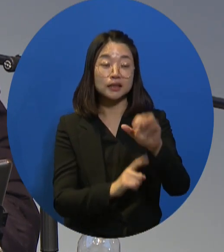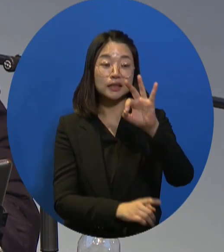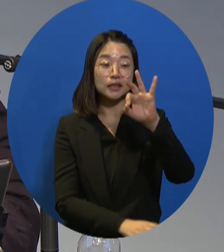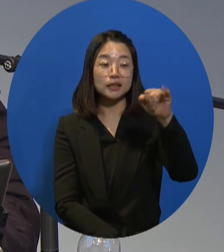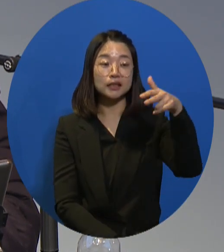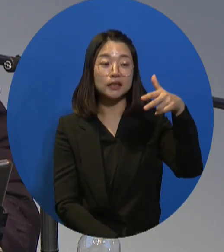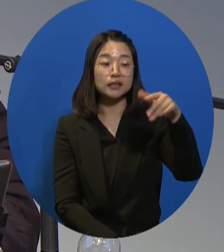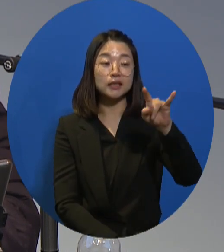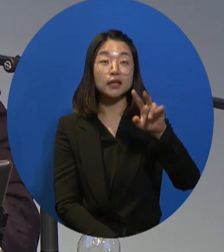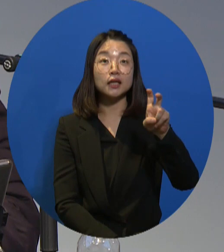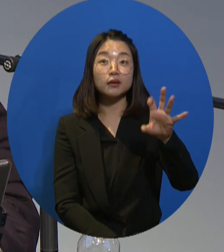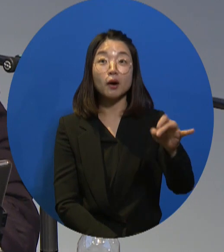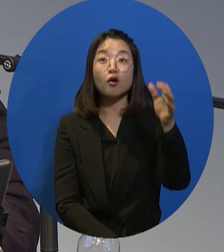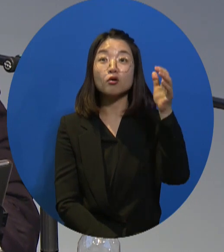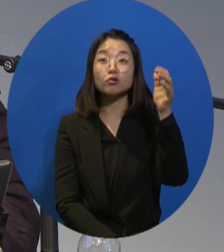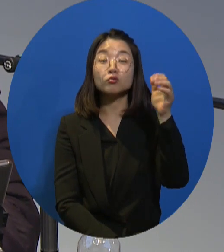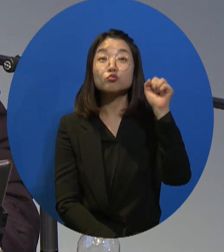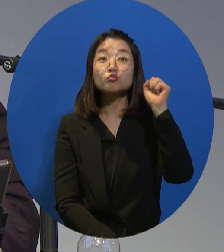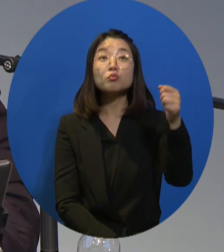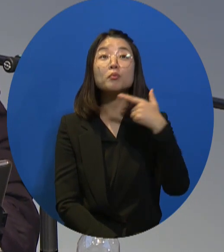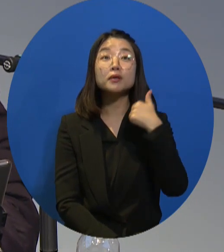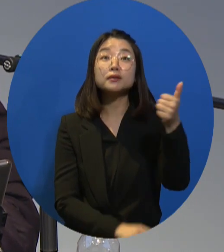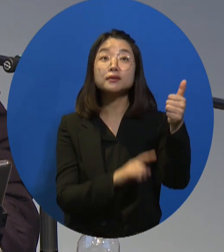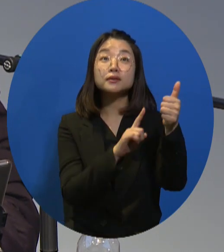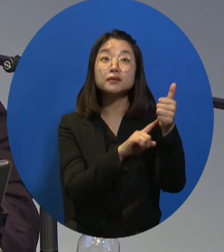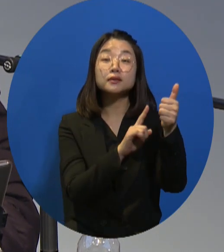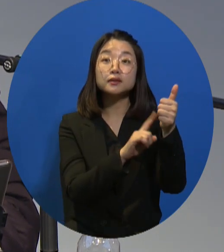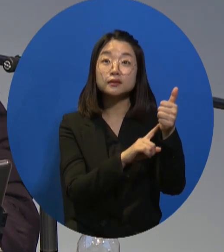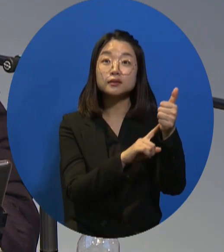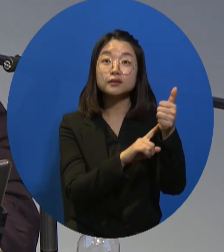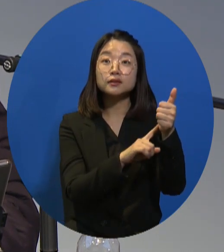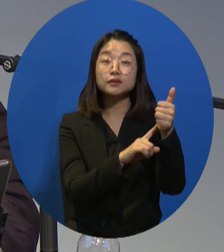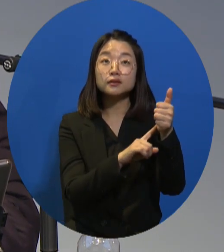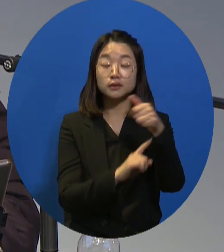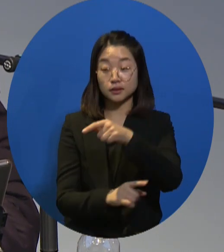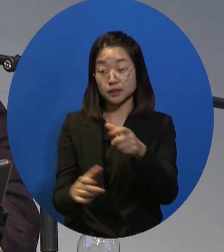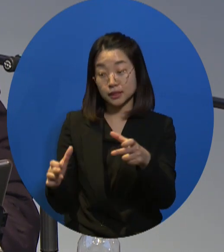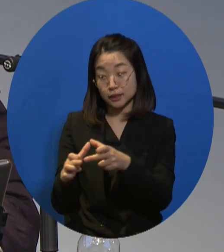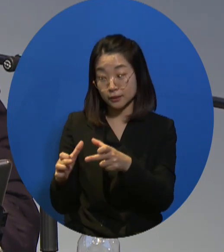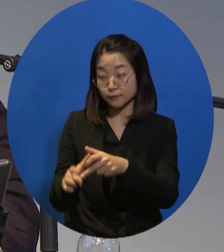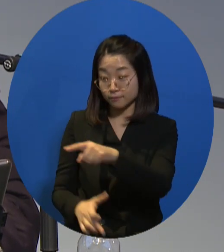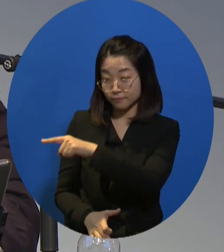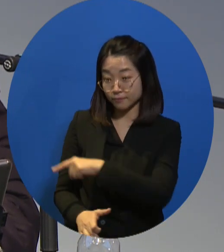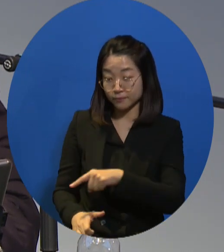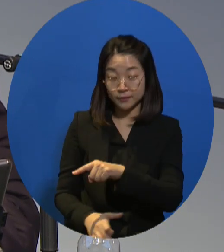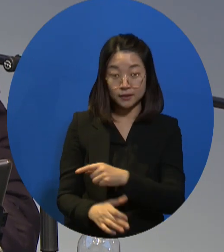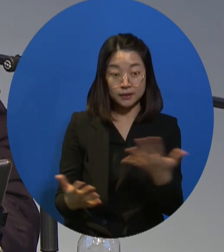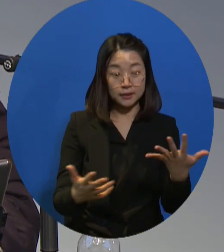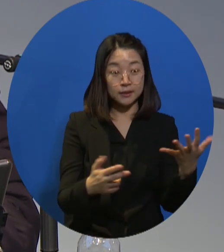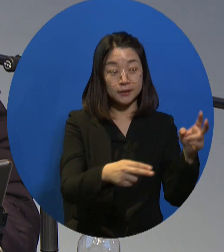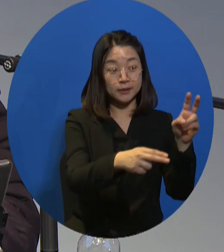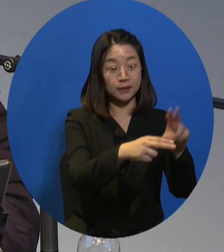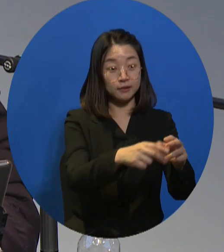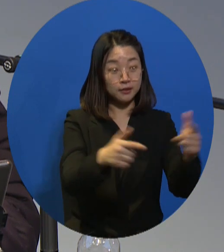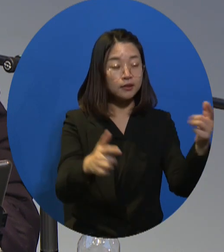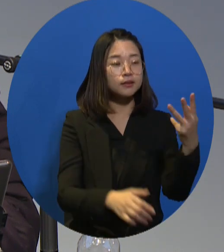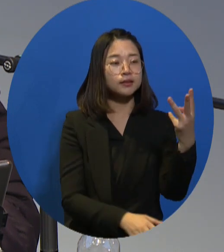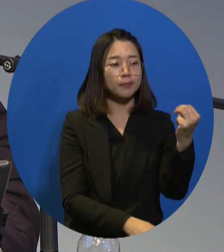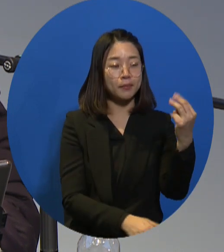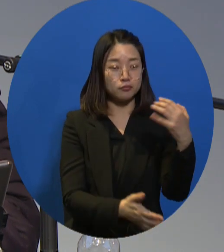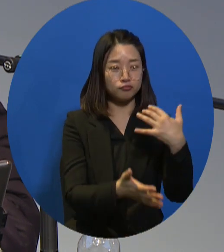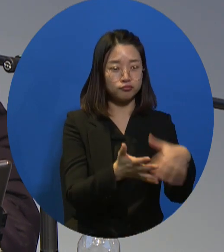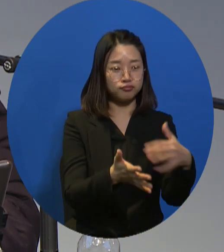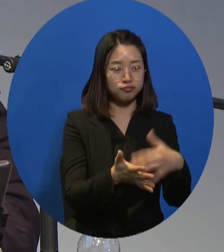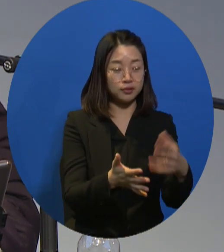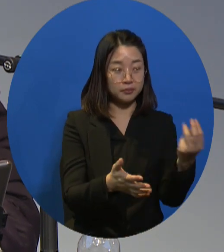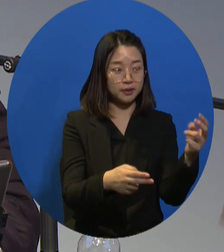The presidential candidate, Lee Jae-myung, who used to be Gyeonggi province governor, said that he would create